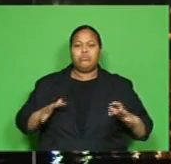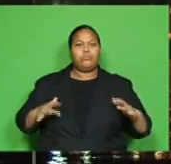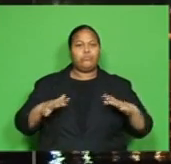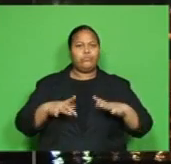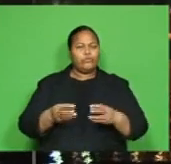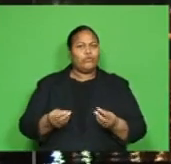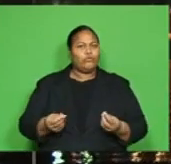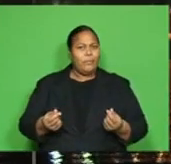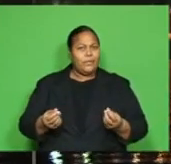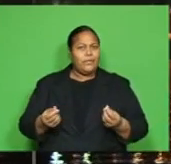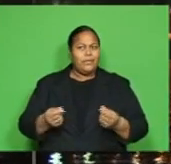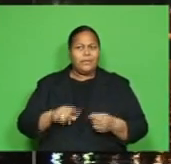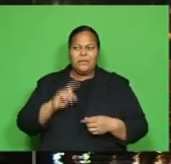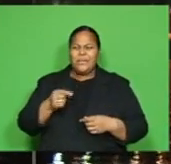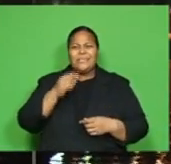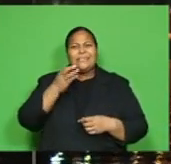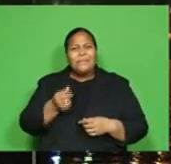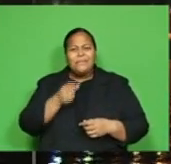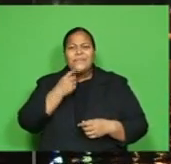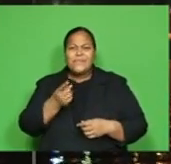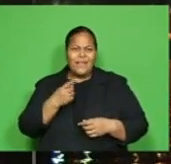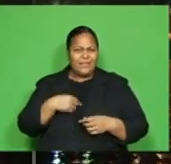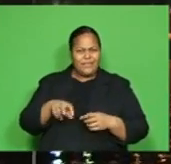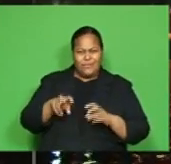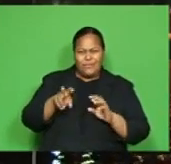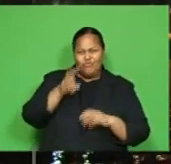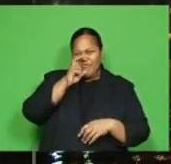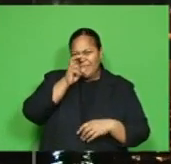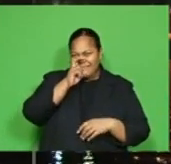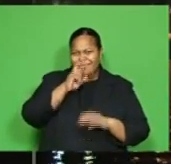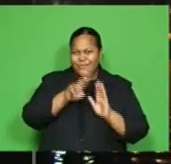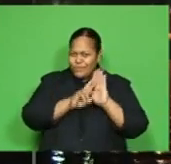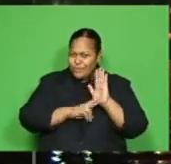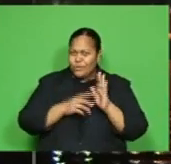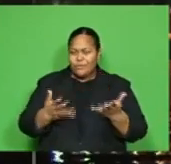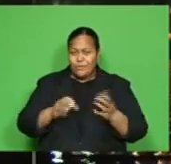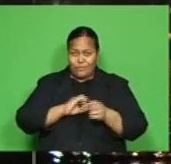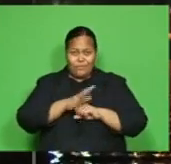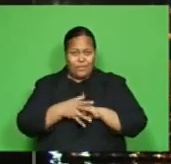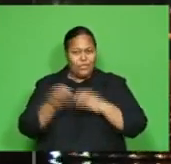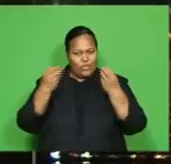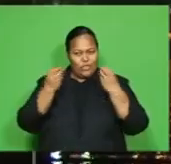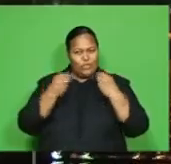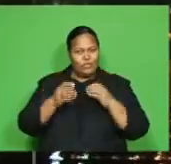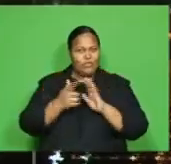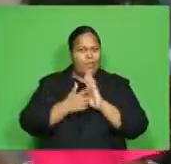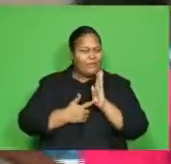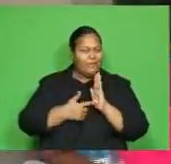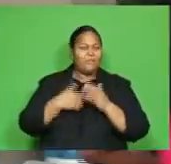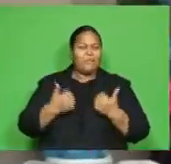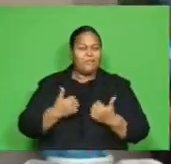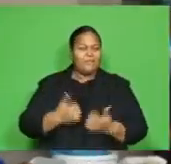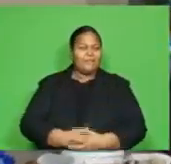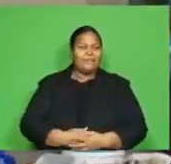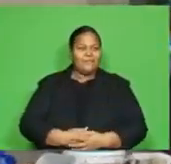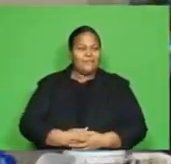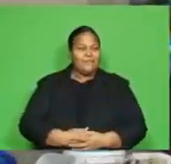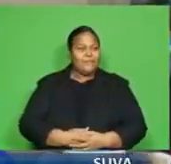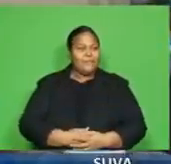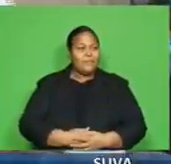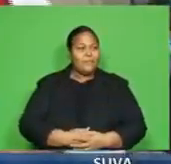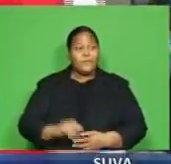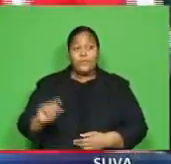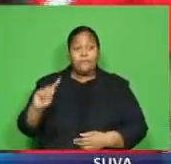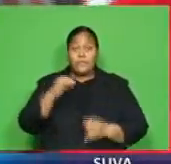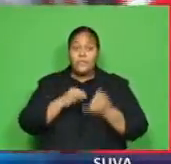restrictions in place due to the virus has taught them many lessons. Sananyi Mboila reports. It's the